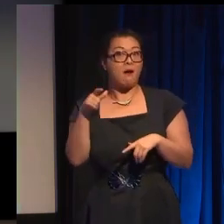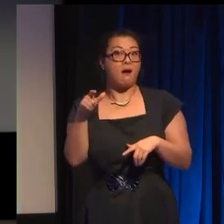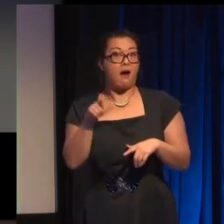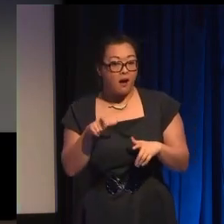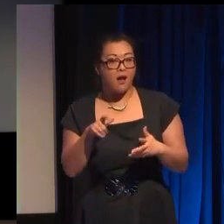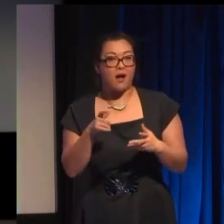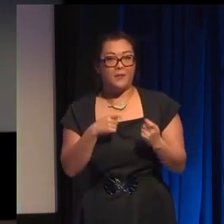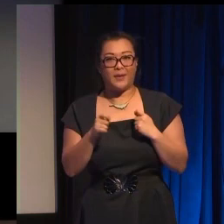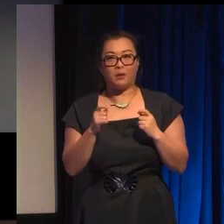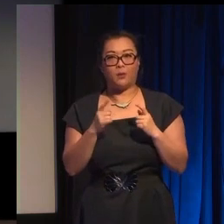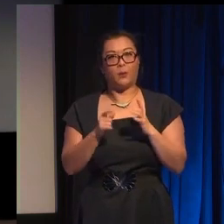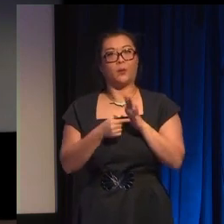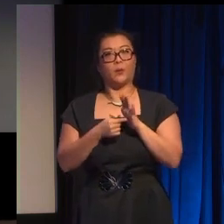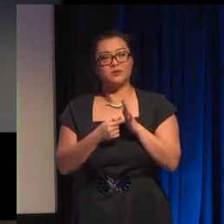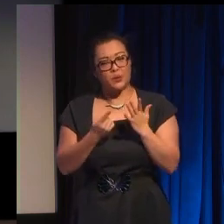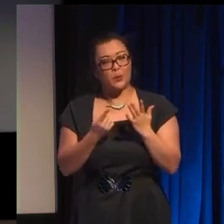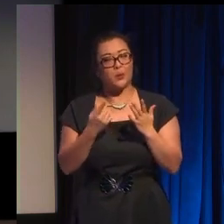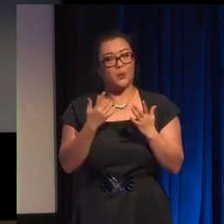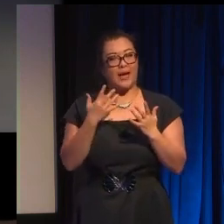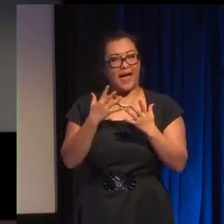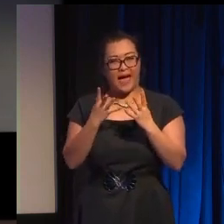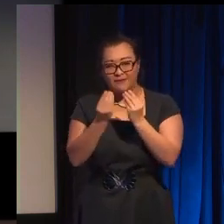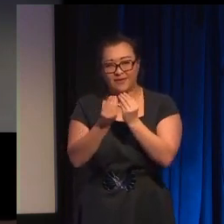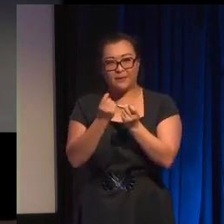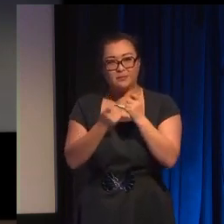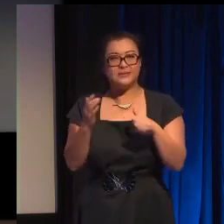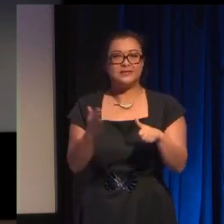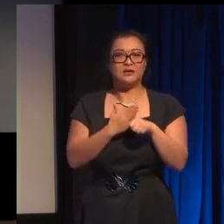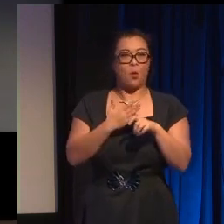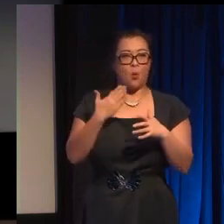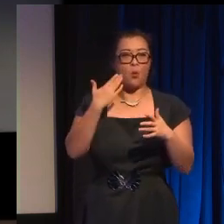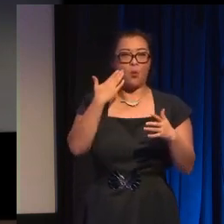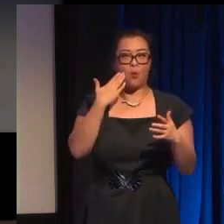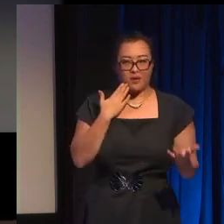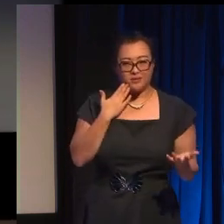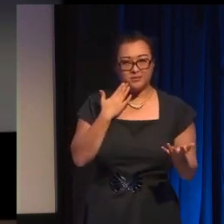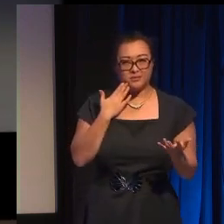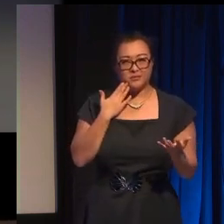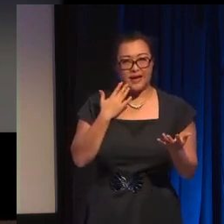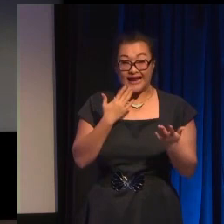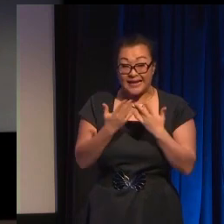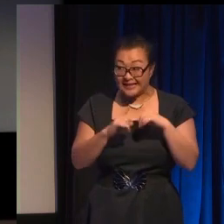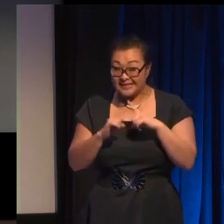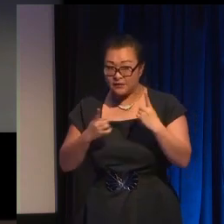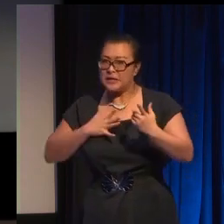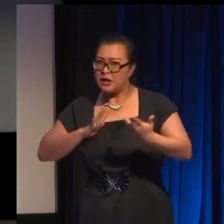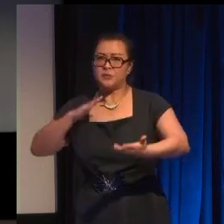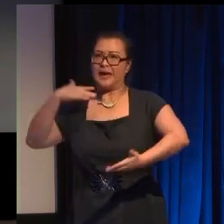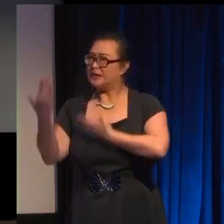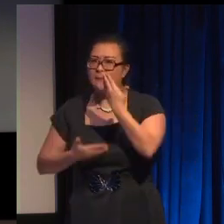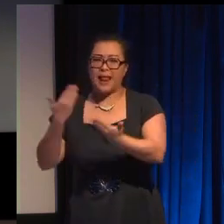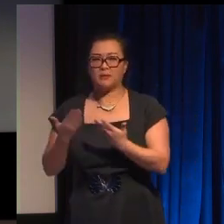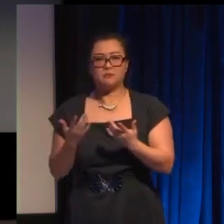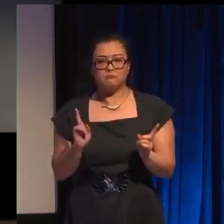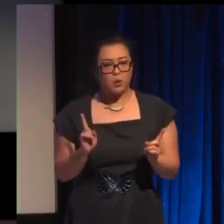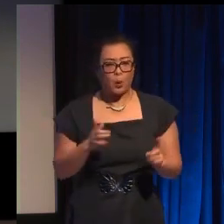invisible default and anything else needs to be explained or justified so there doesn't need to be a reason for a character to have